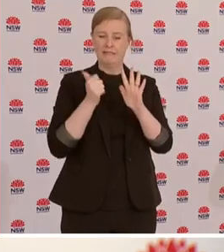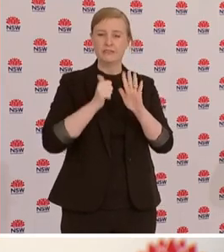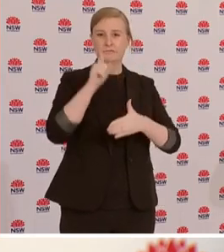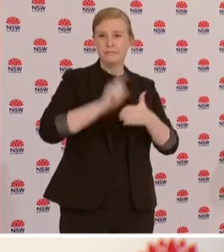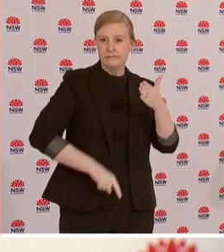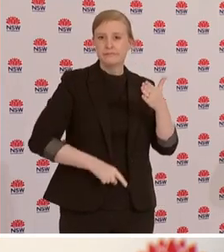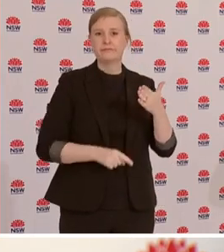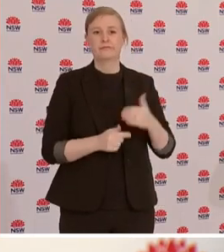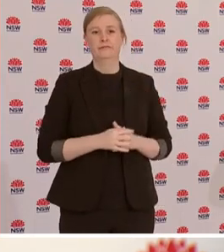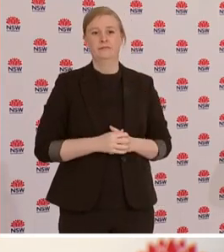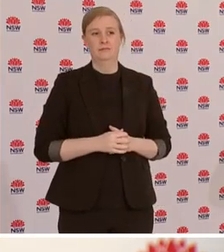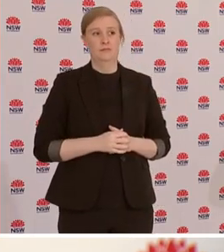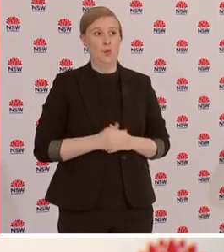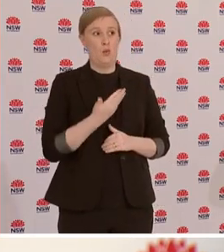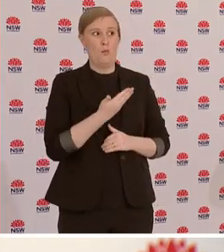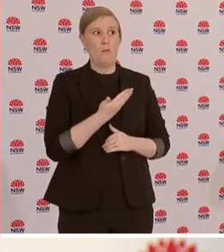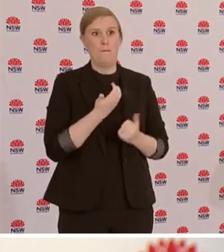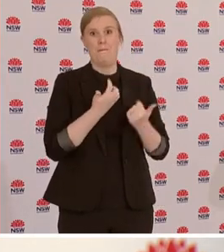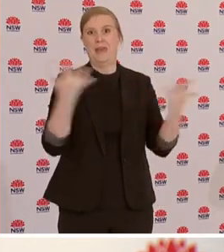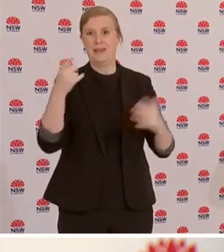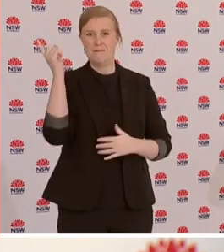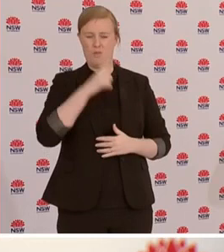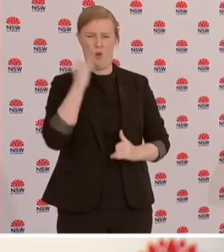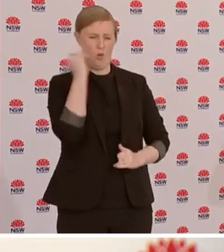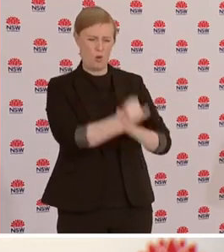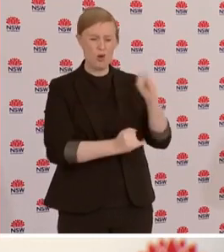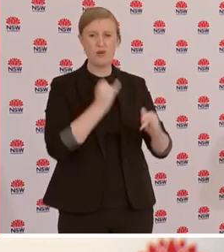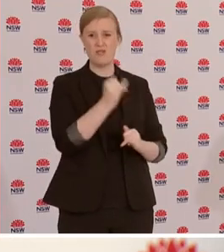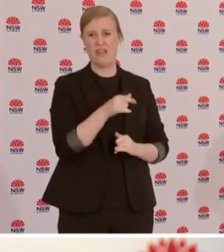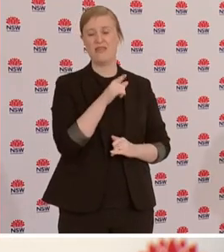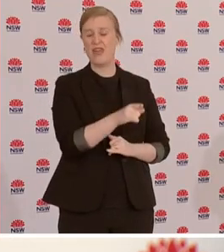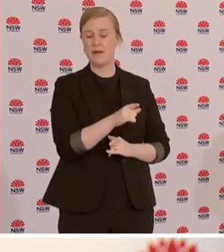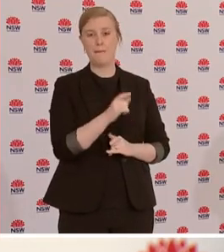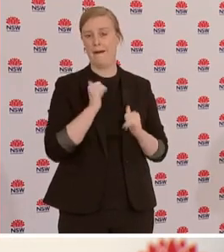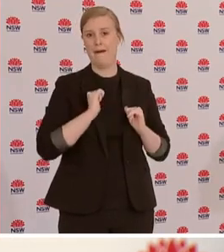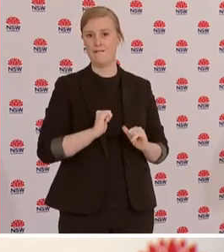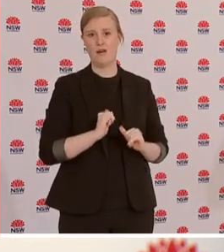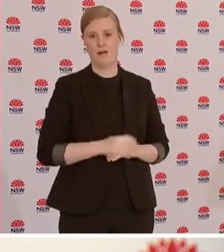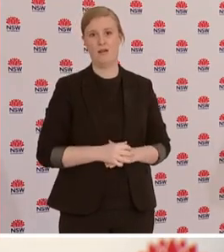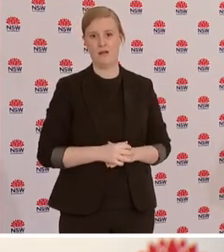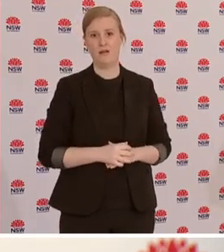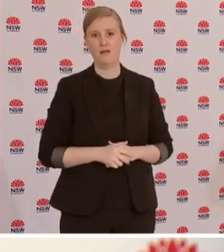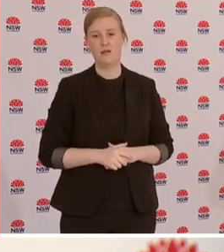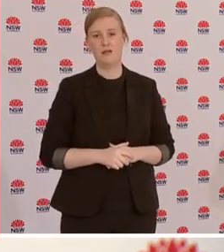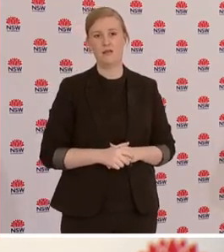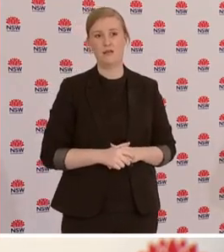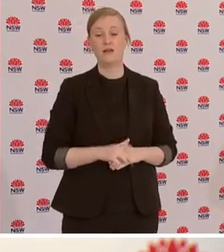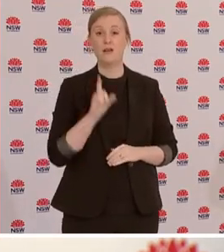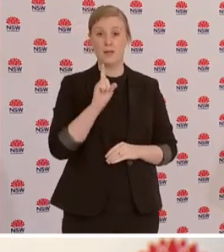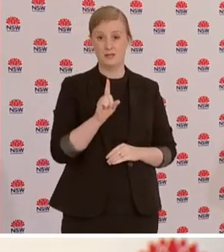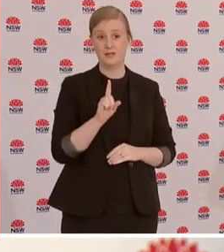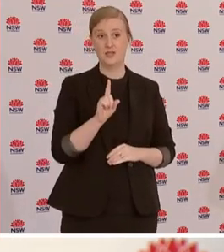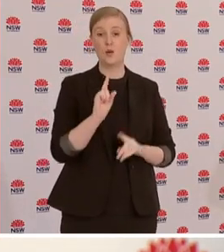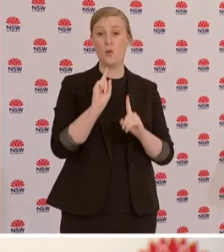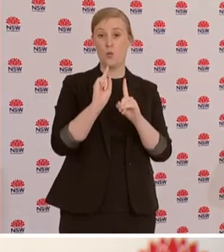that sort of dreadful behaviour. But what I will say is that at one o'clock the police minister and